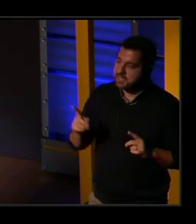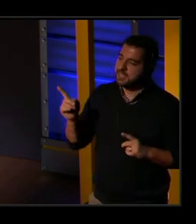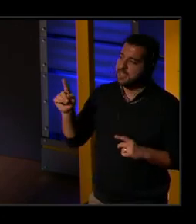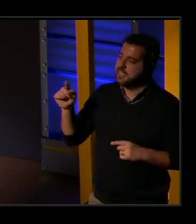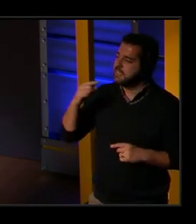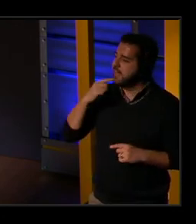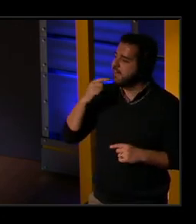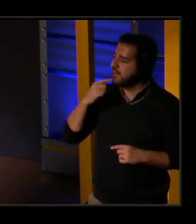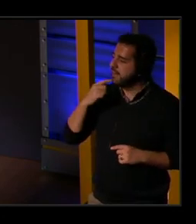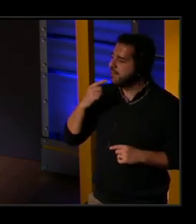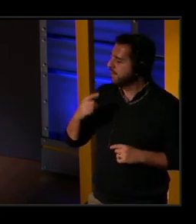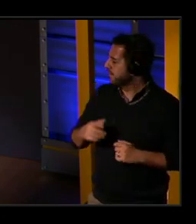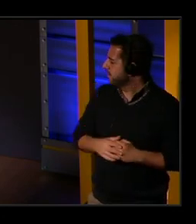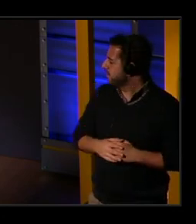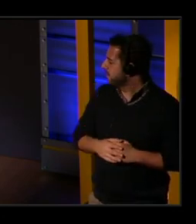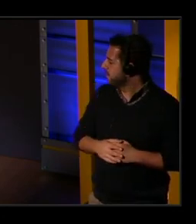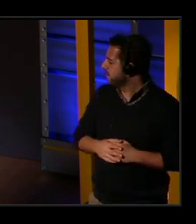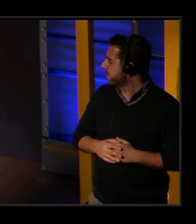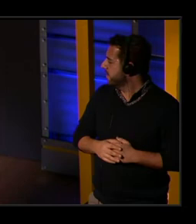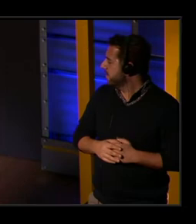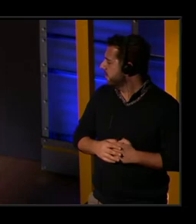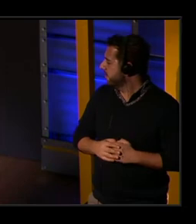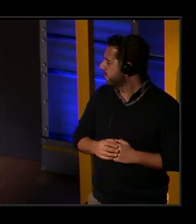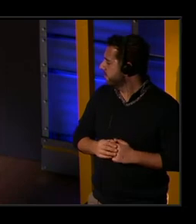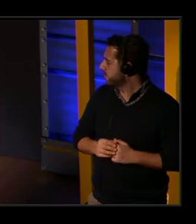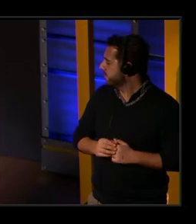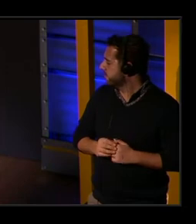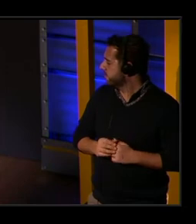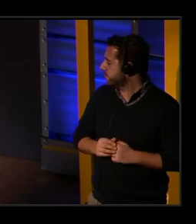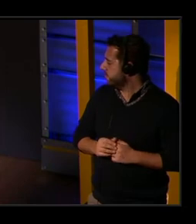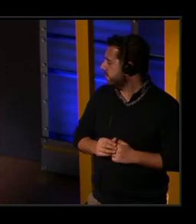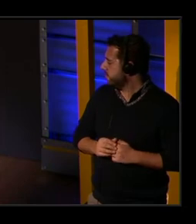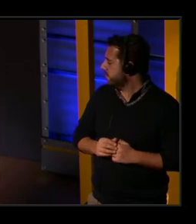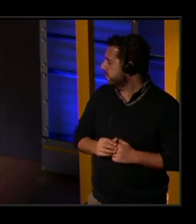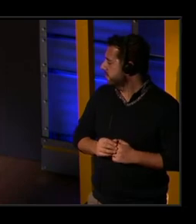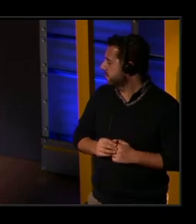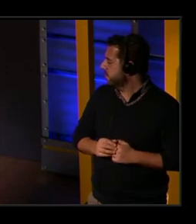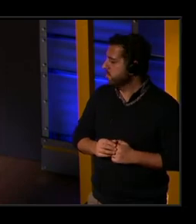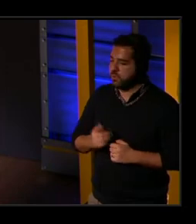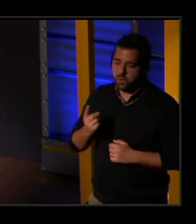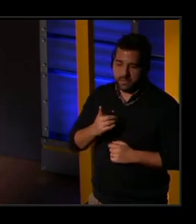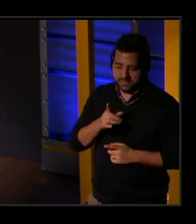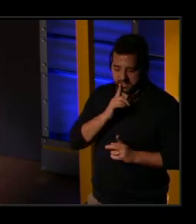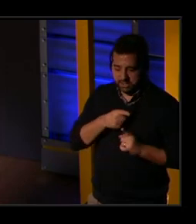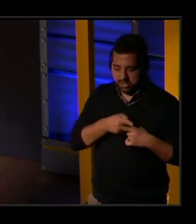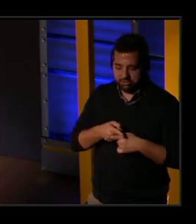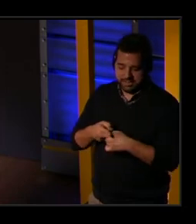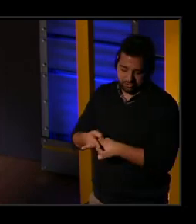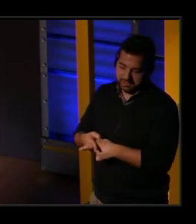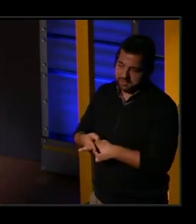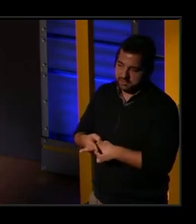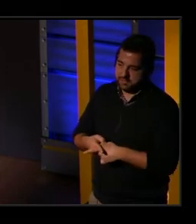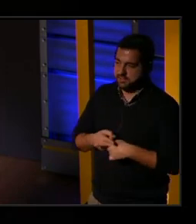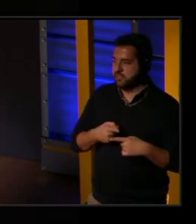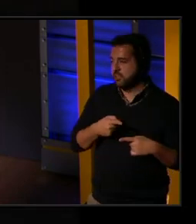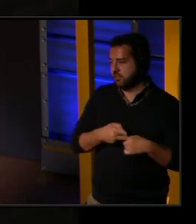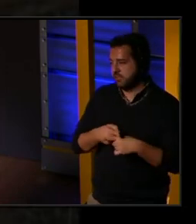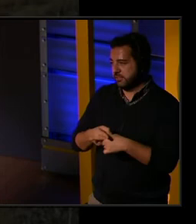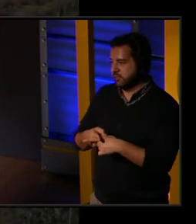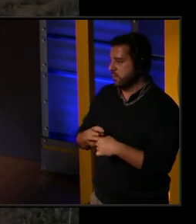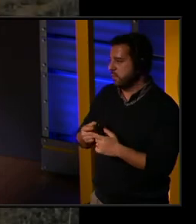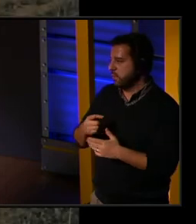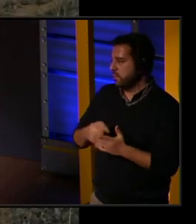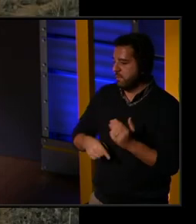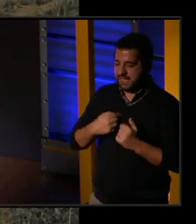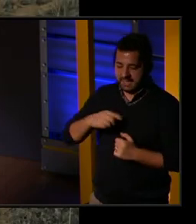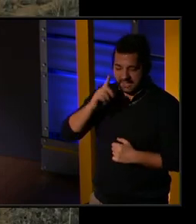we're always in contradiction. We're in contradictions to what